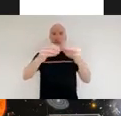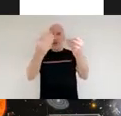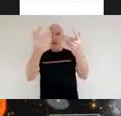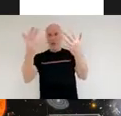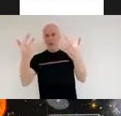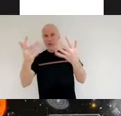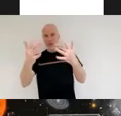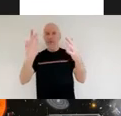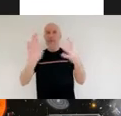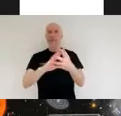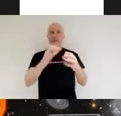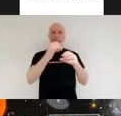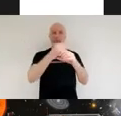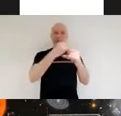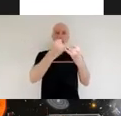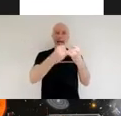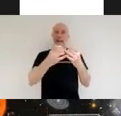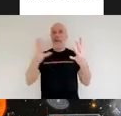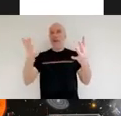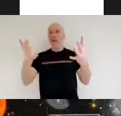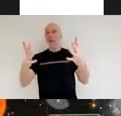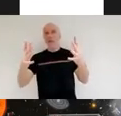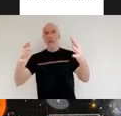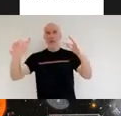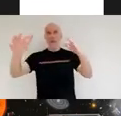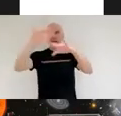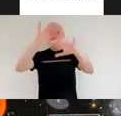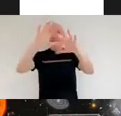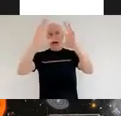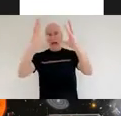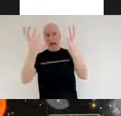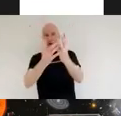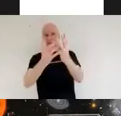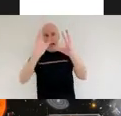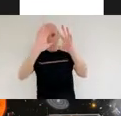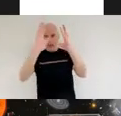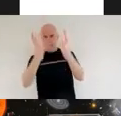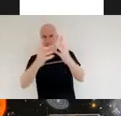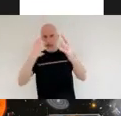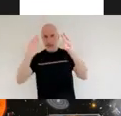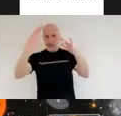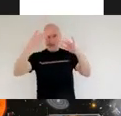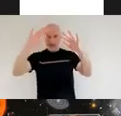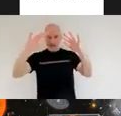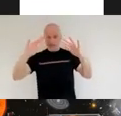atmospheres they can even give us information about the motion of that object